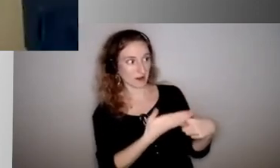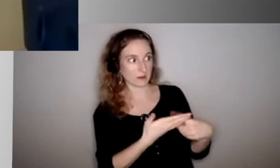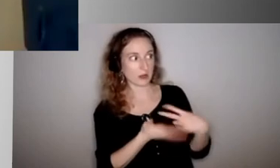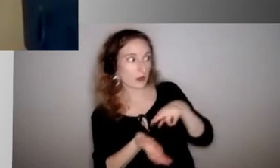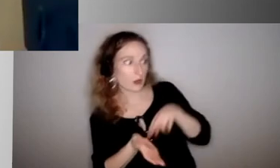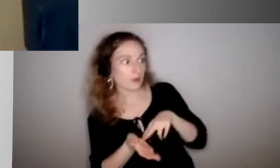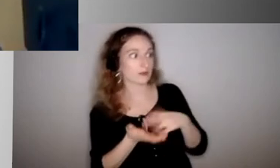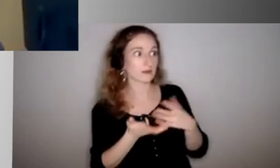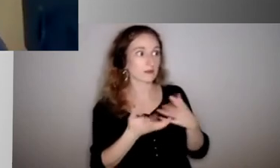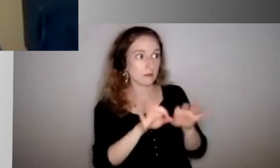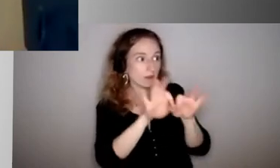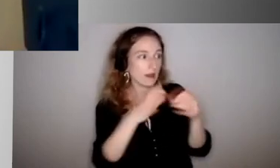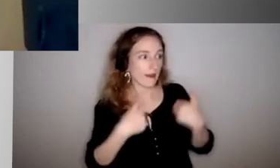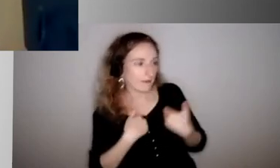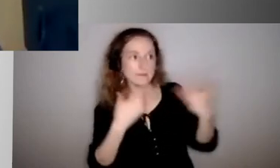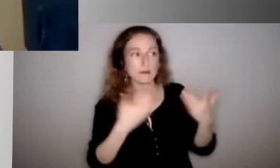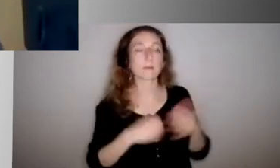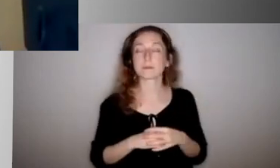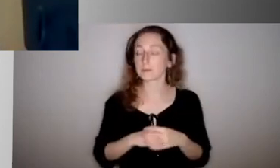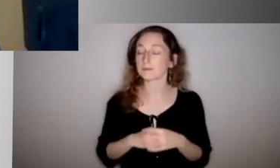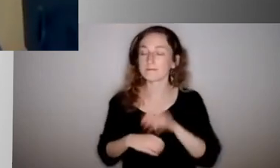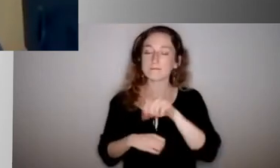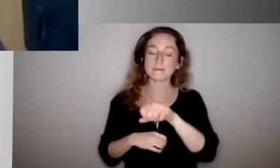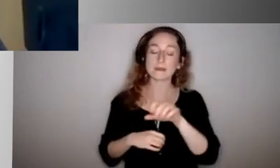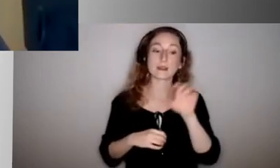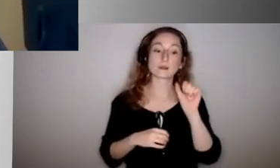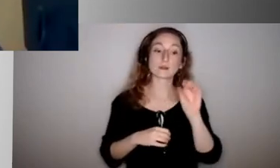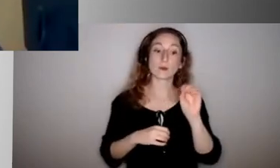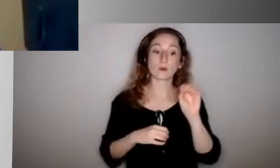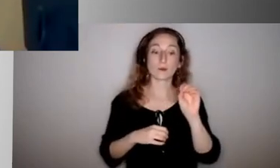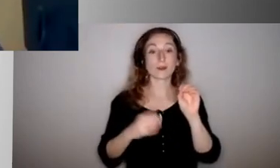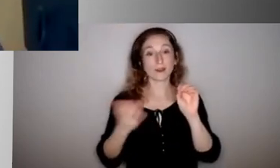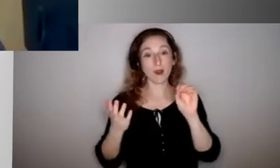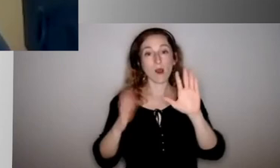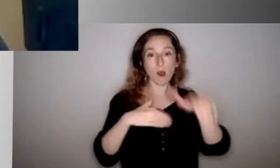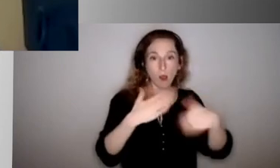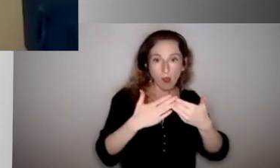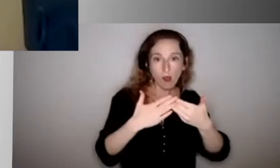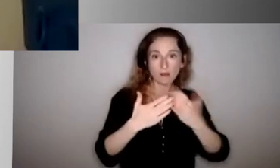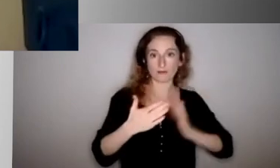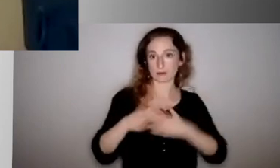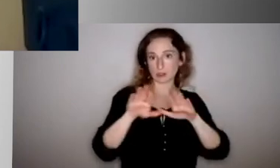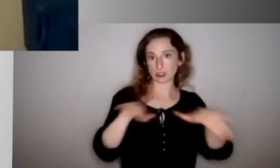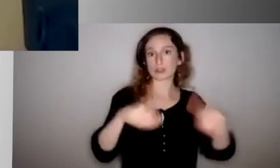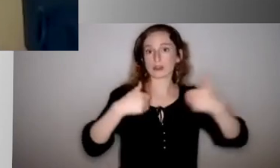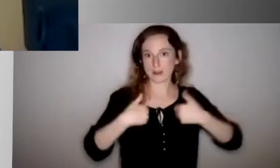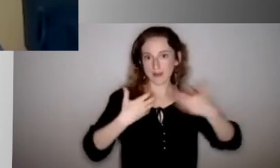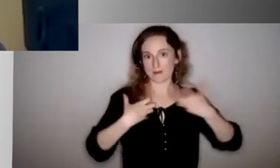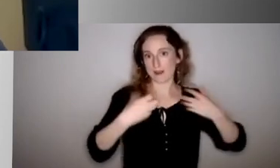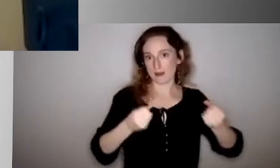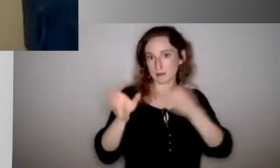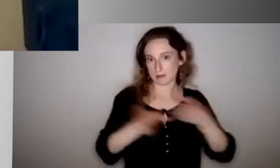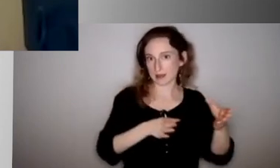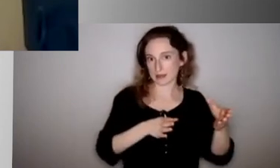So that's a great question. So I would say almost all of our children have health plans. And those health plans are written